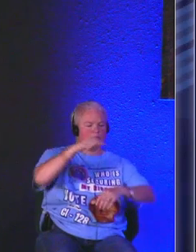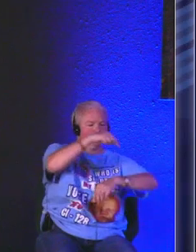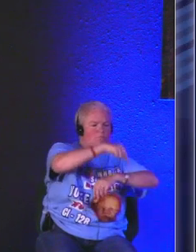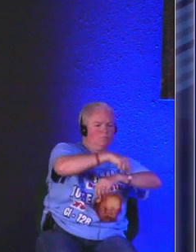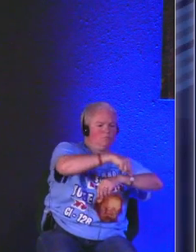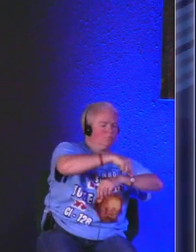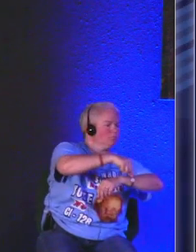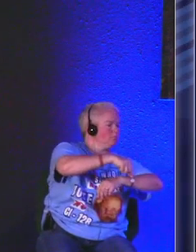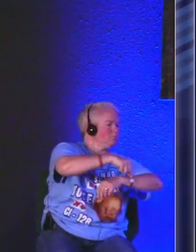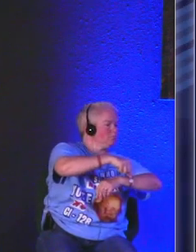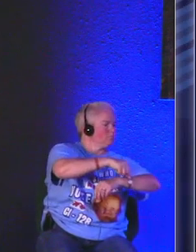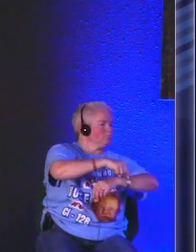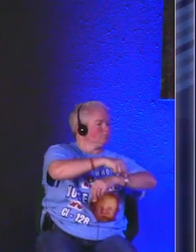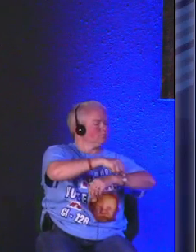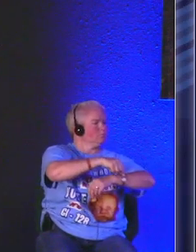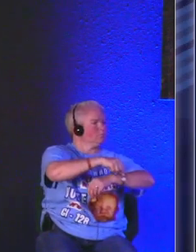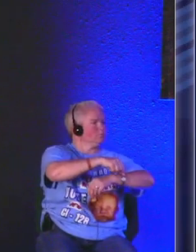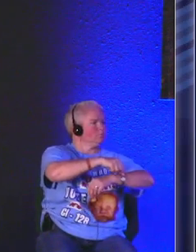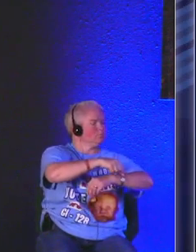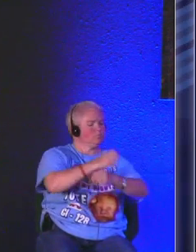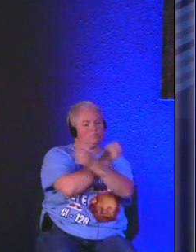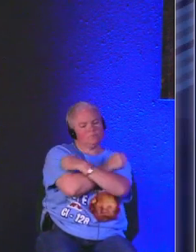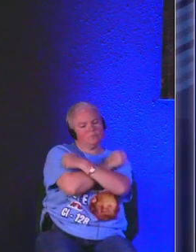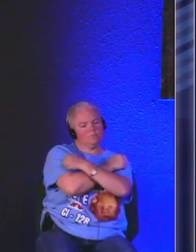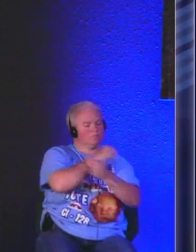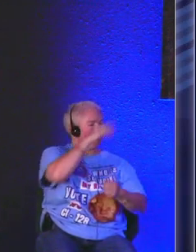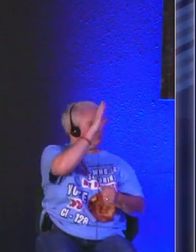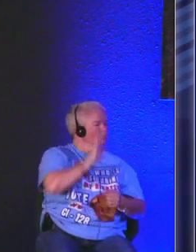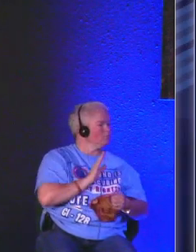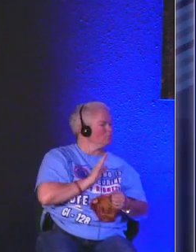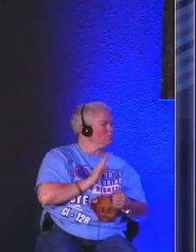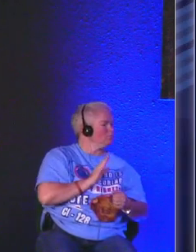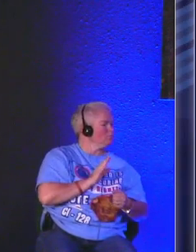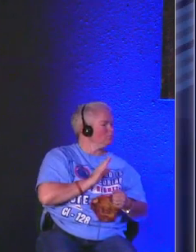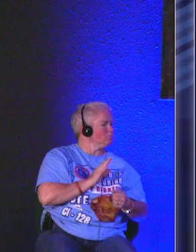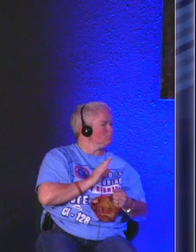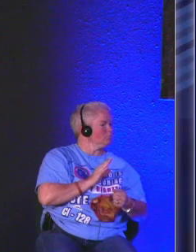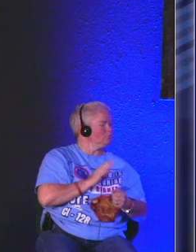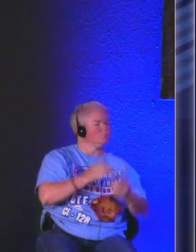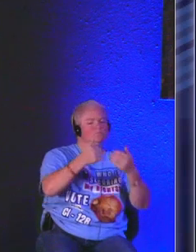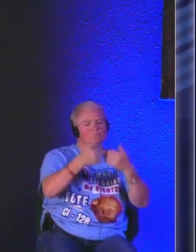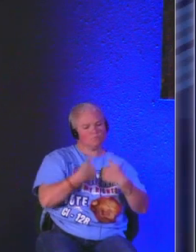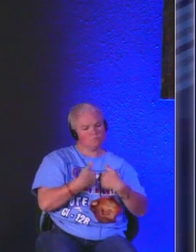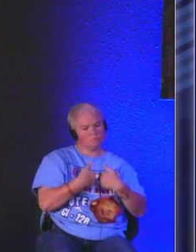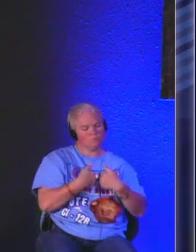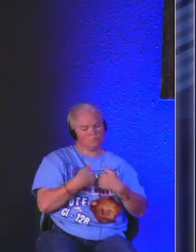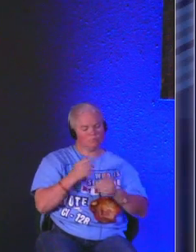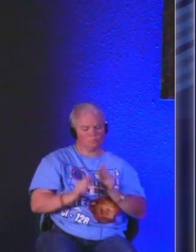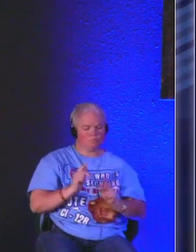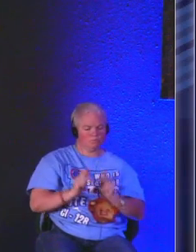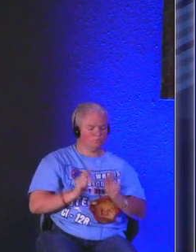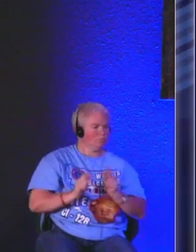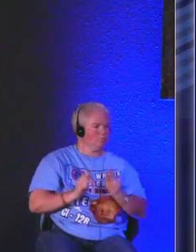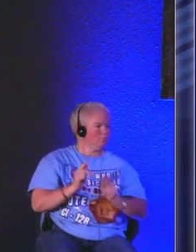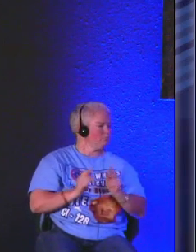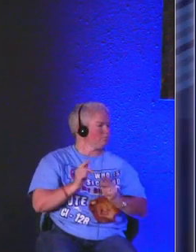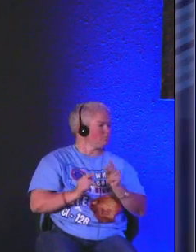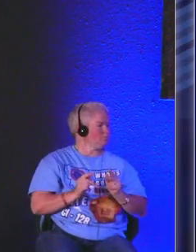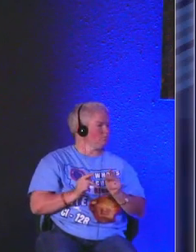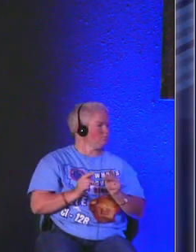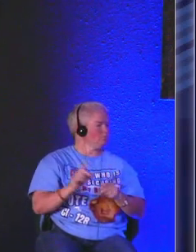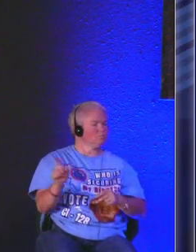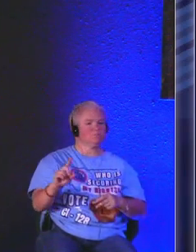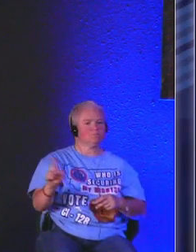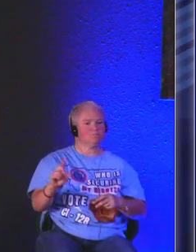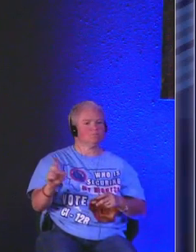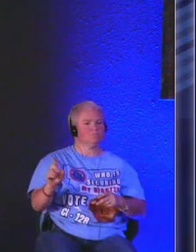times and he can relate the love of God for both himself and his people have you ever been